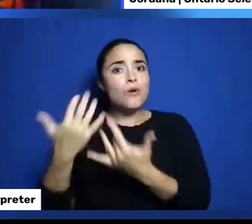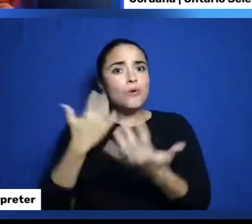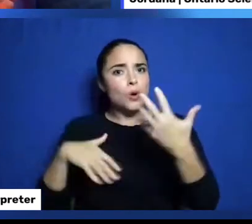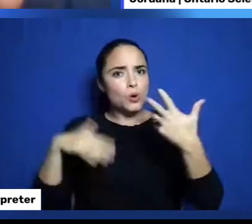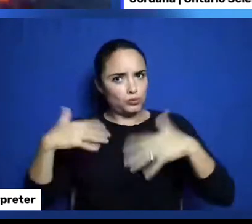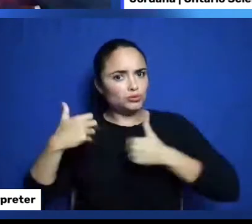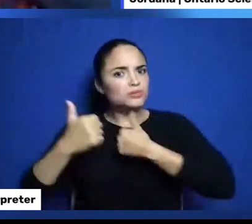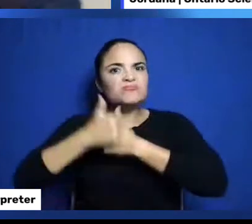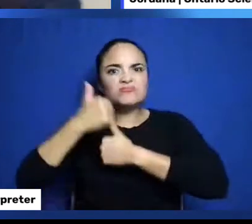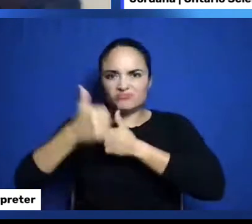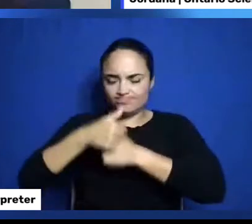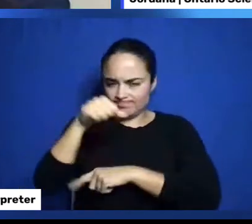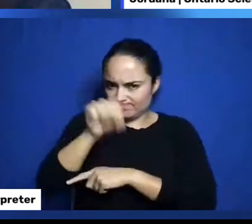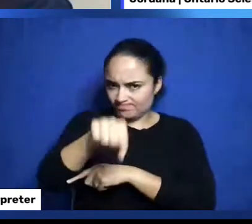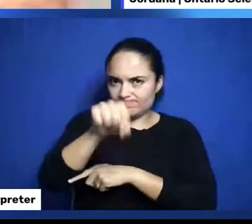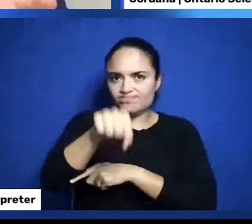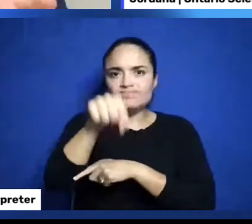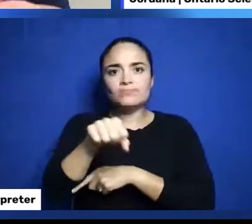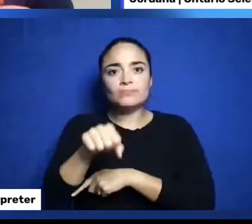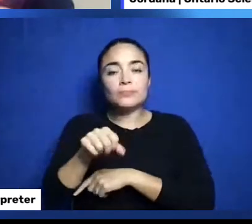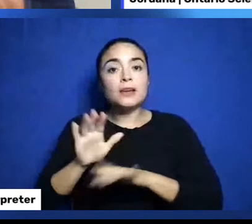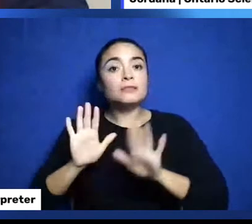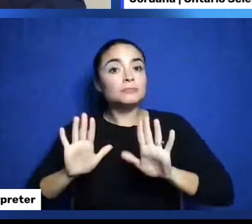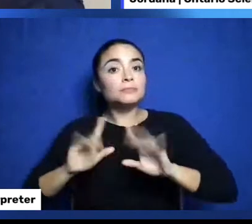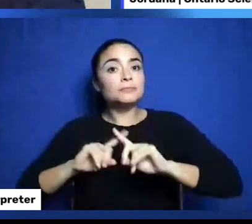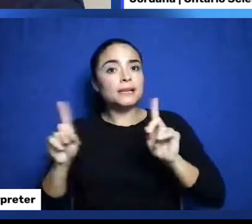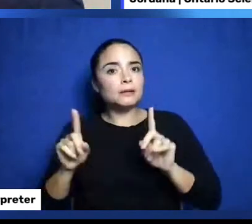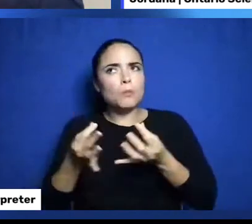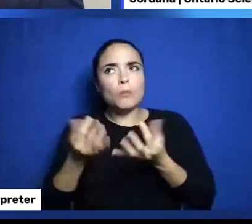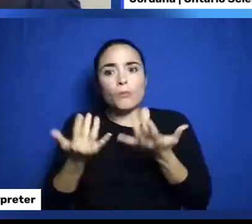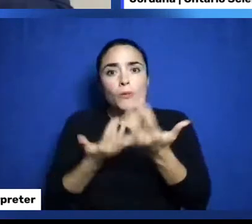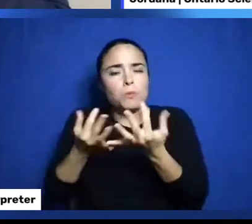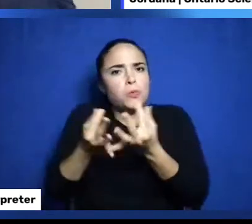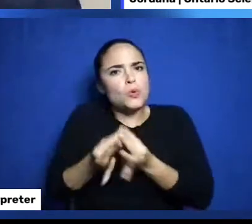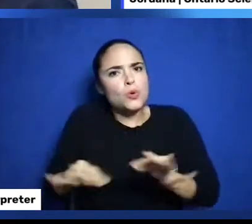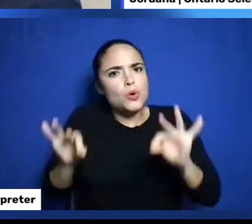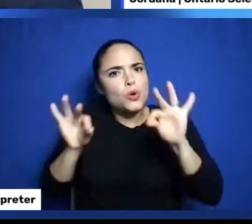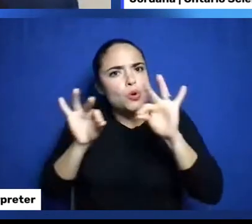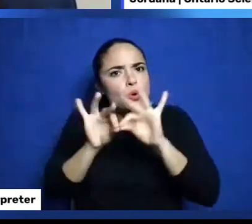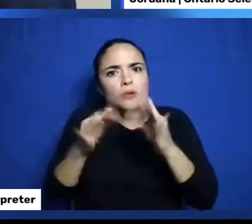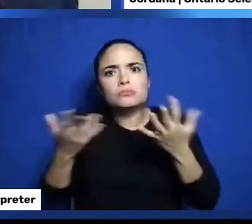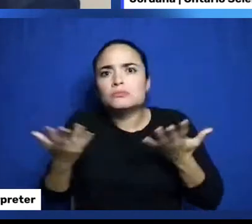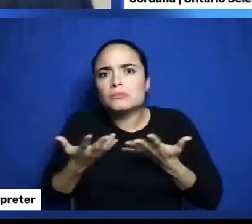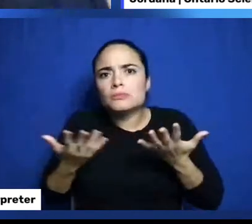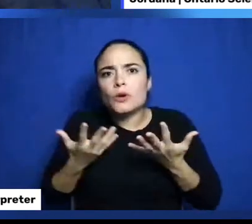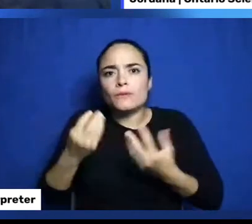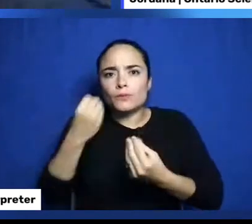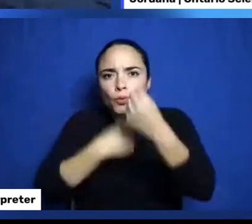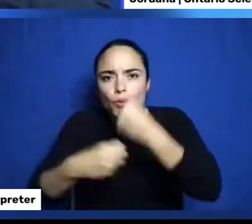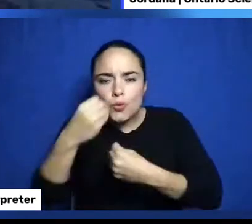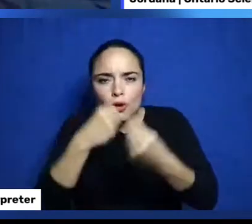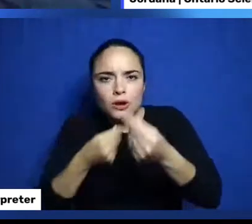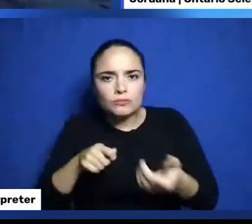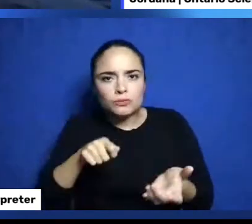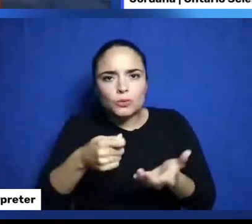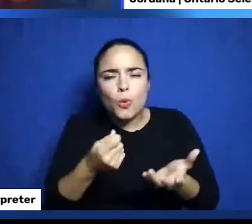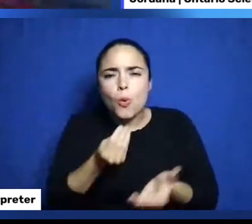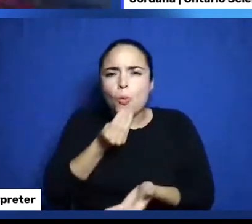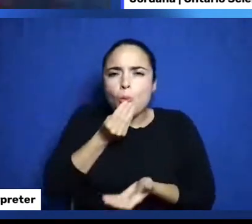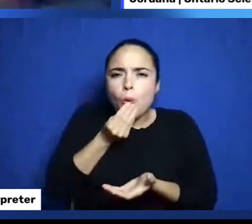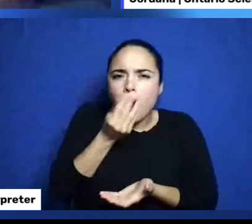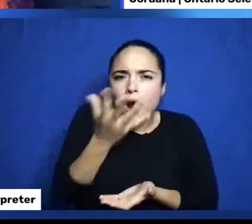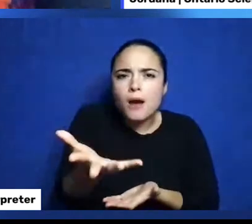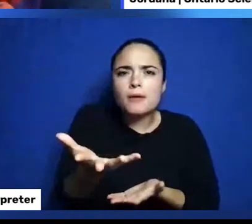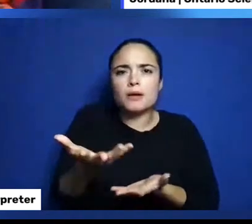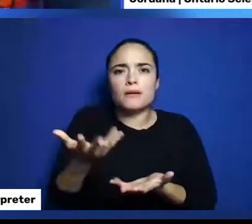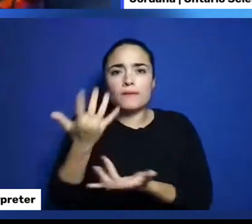fire is also a very important tool. We cook food. It gives us warmth. Fire is so important.